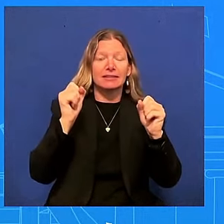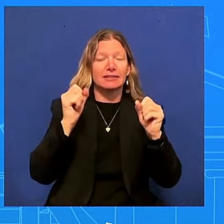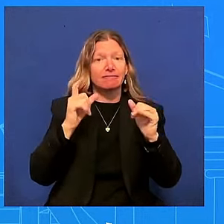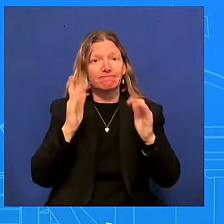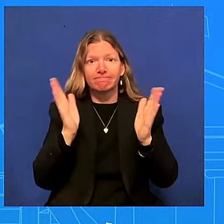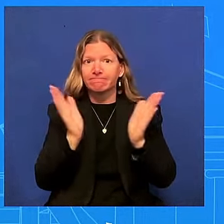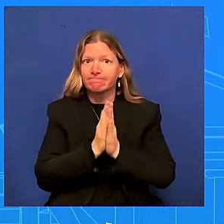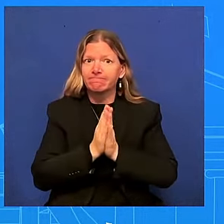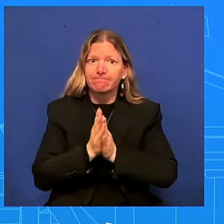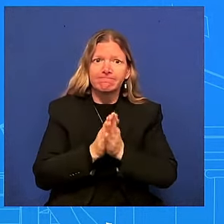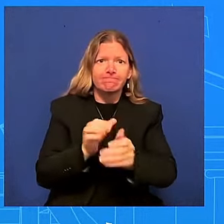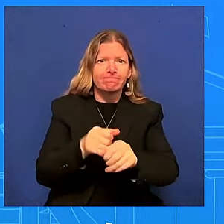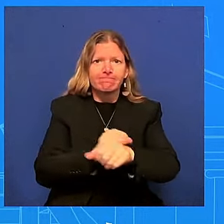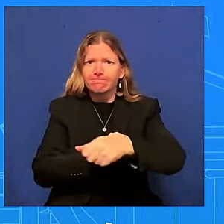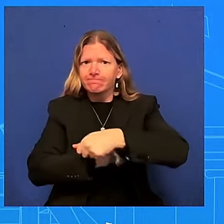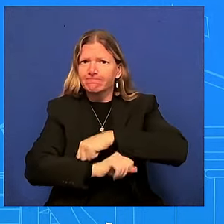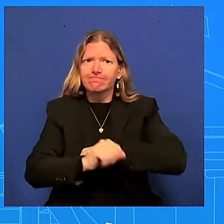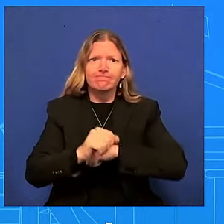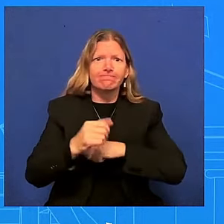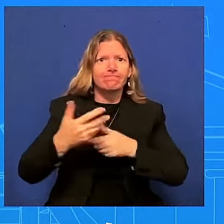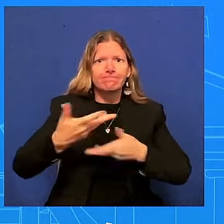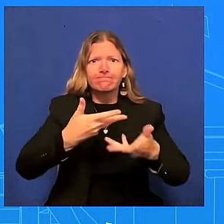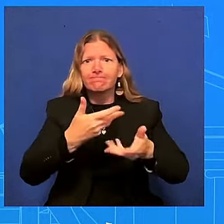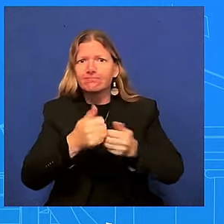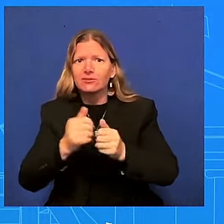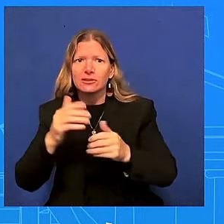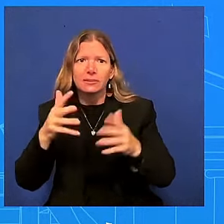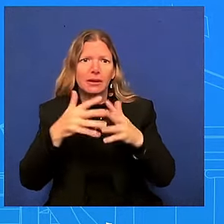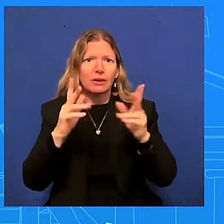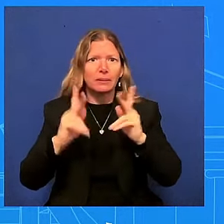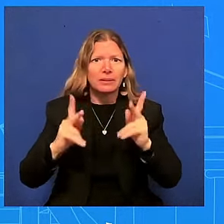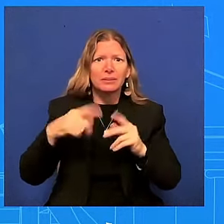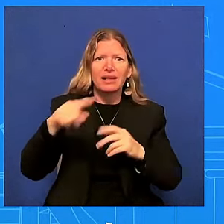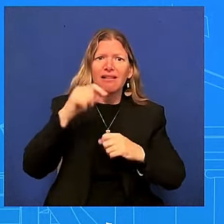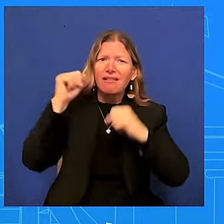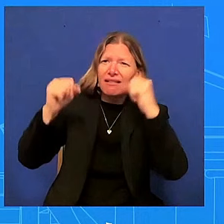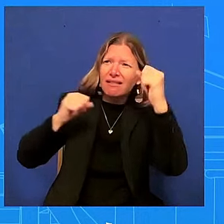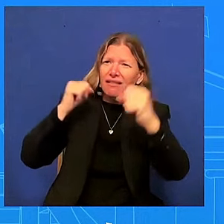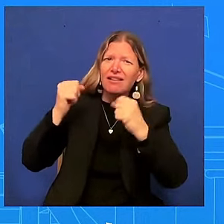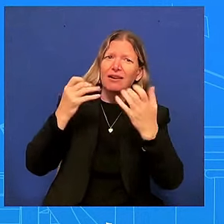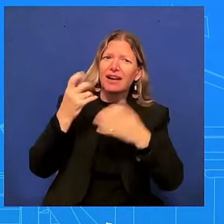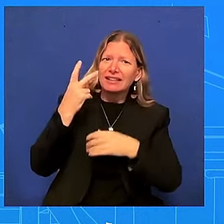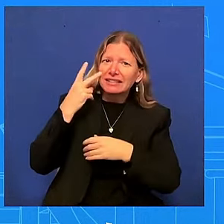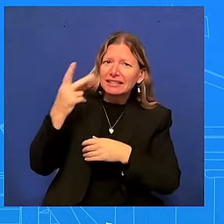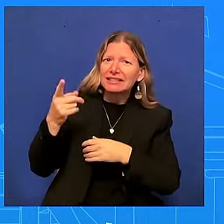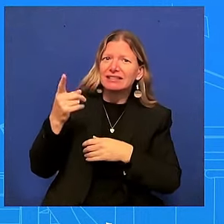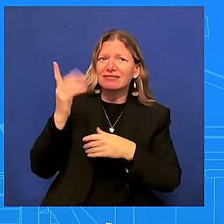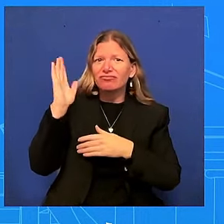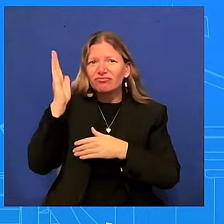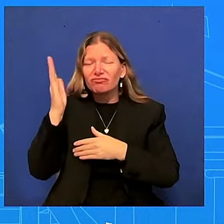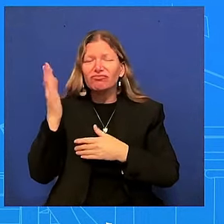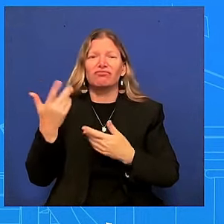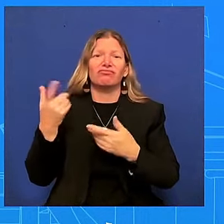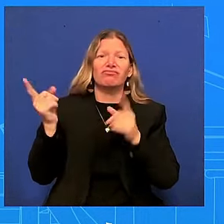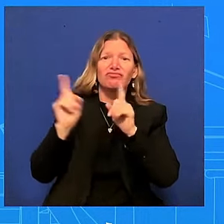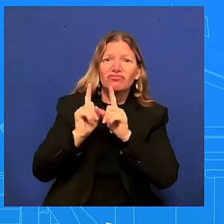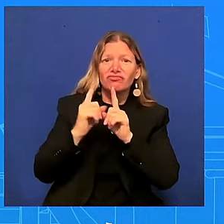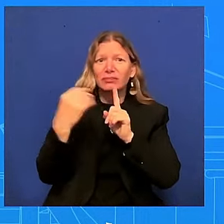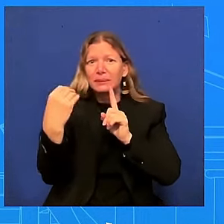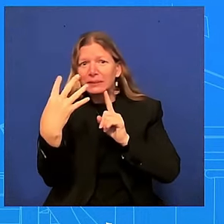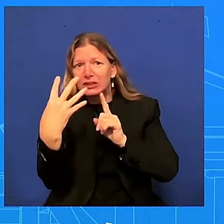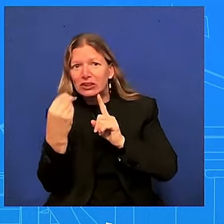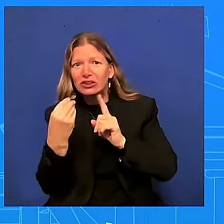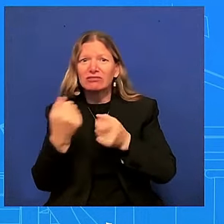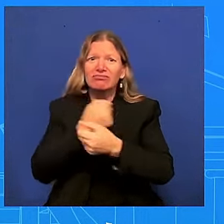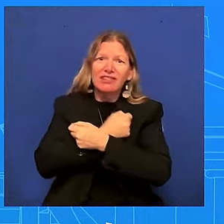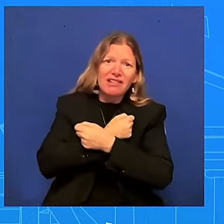wanting to cheering him on and wanting to see him and take selfies and get a hug from this president that's what you saw and i don't know